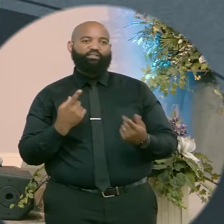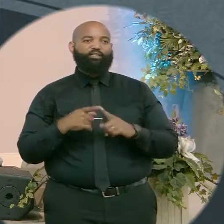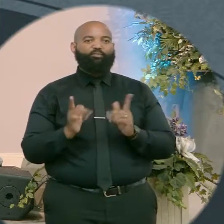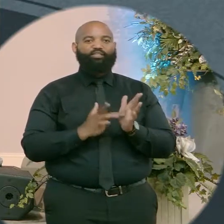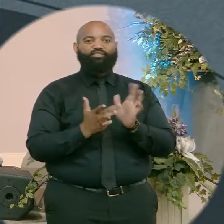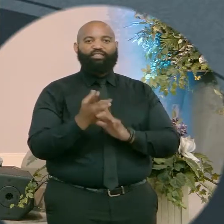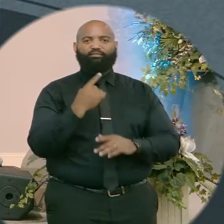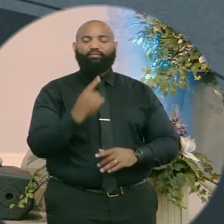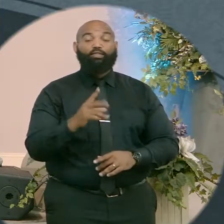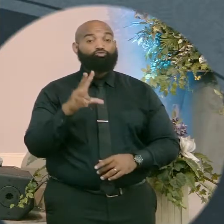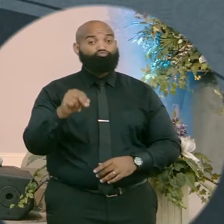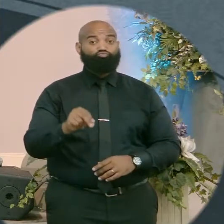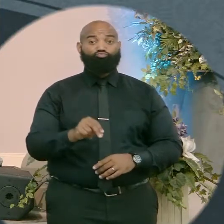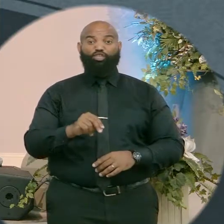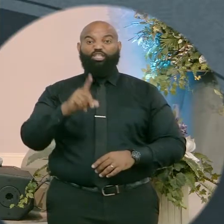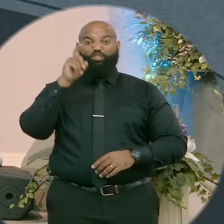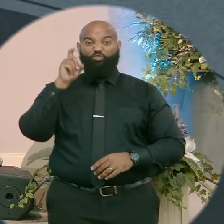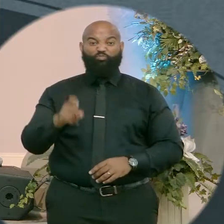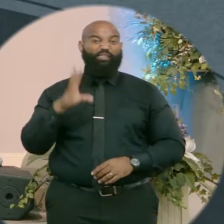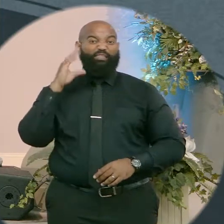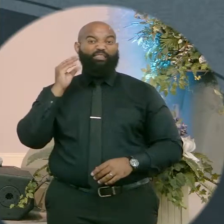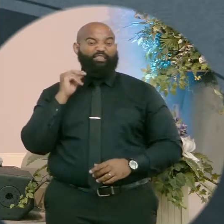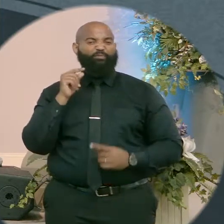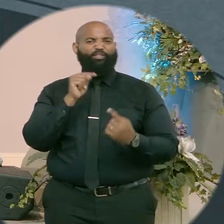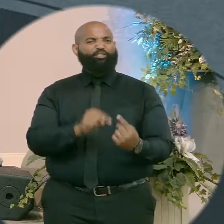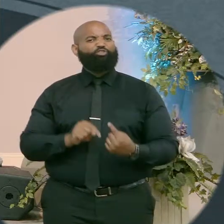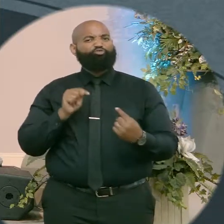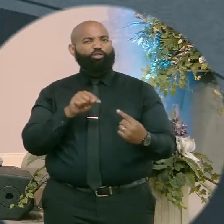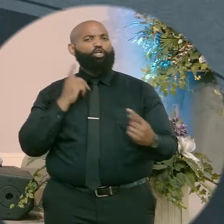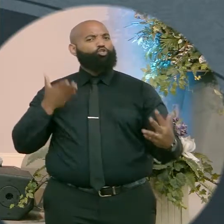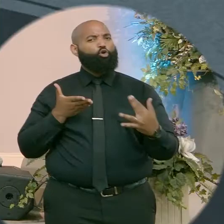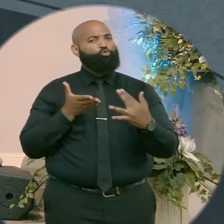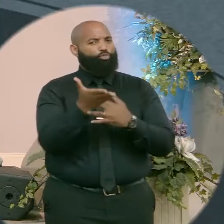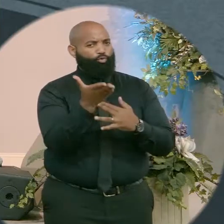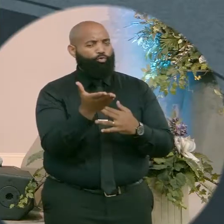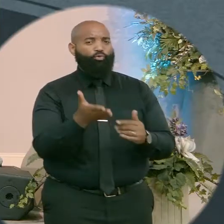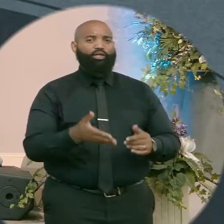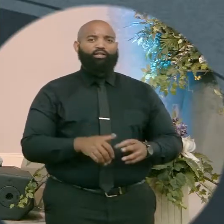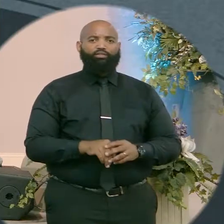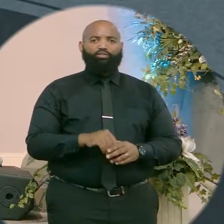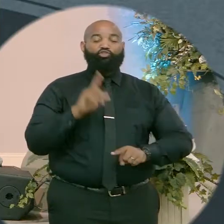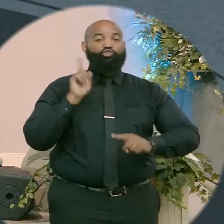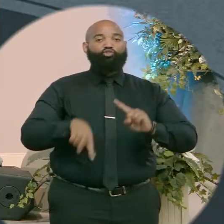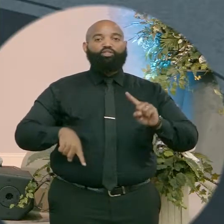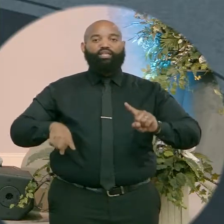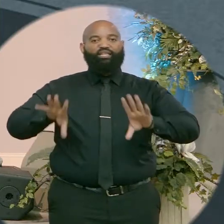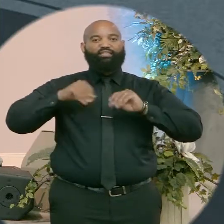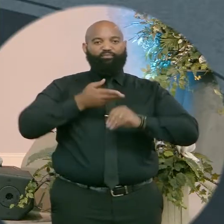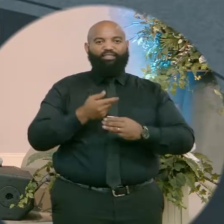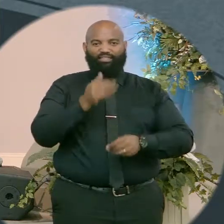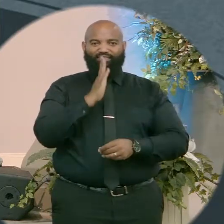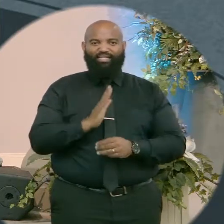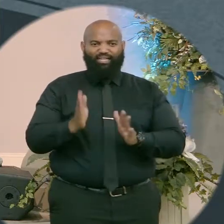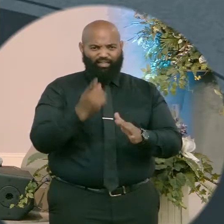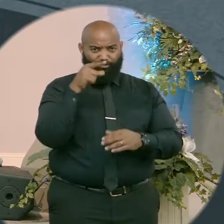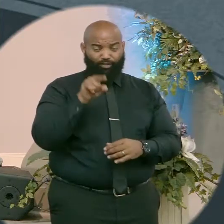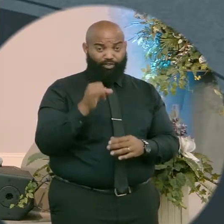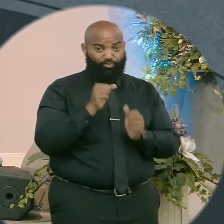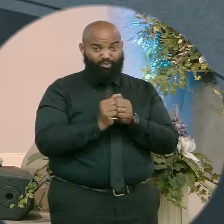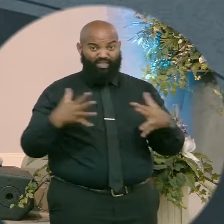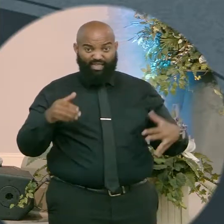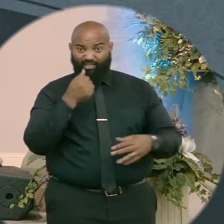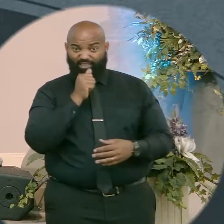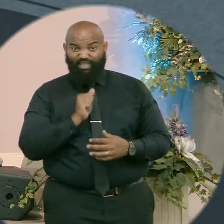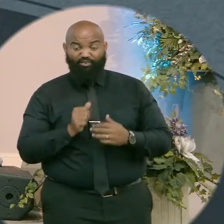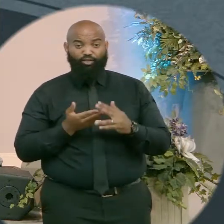here is you got to go through. You got to go through. You can't get to what he has for you if you're not willing